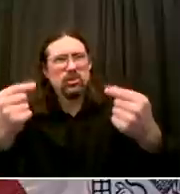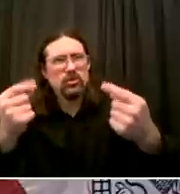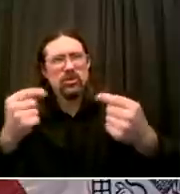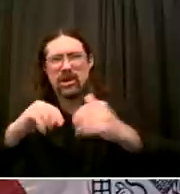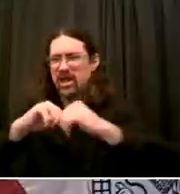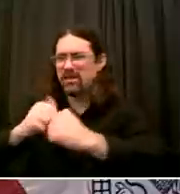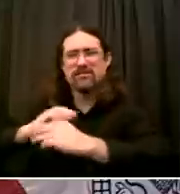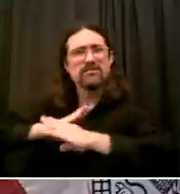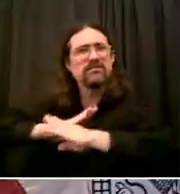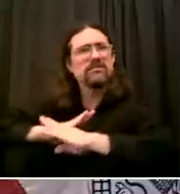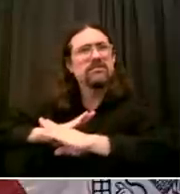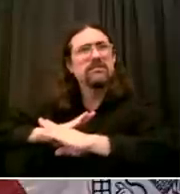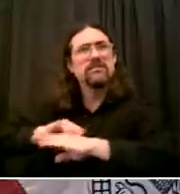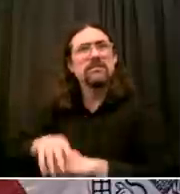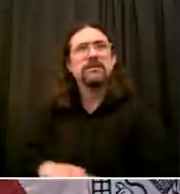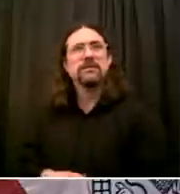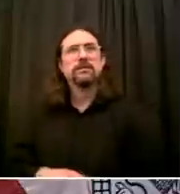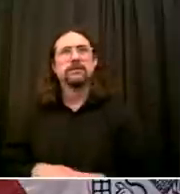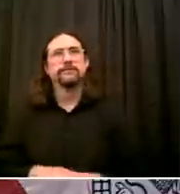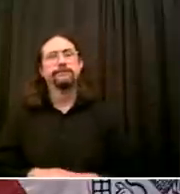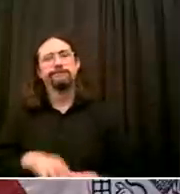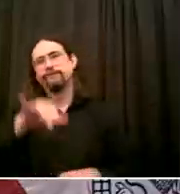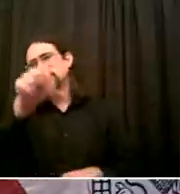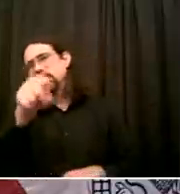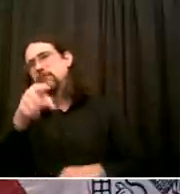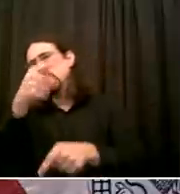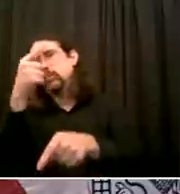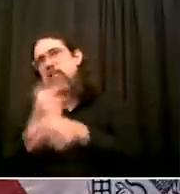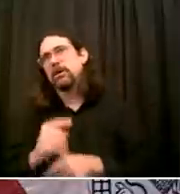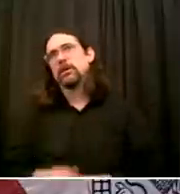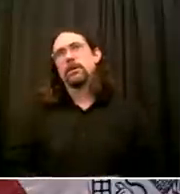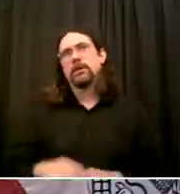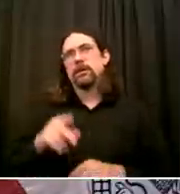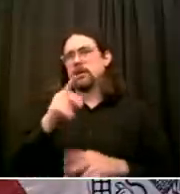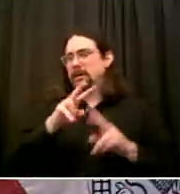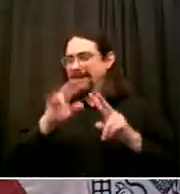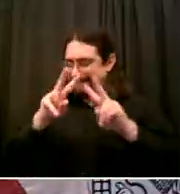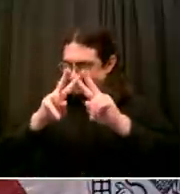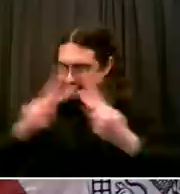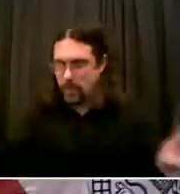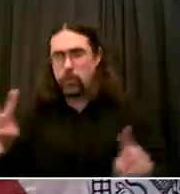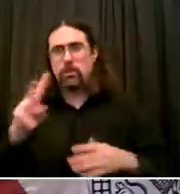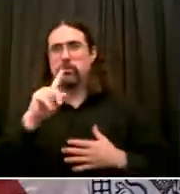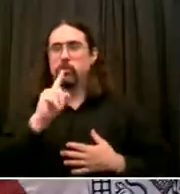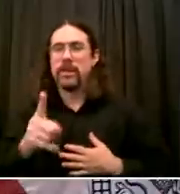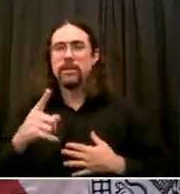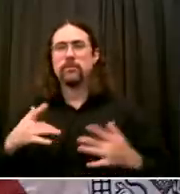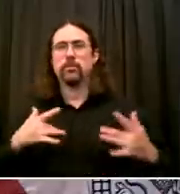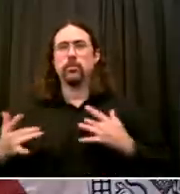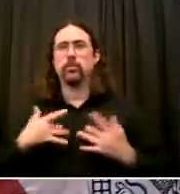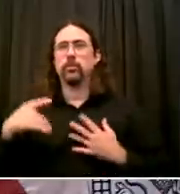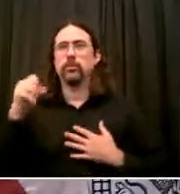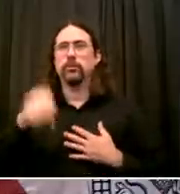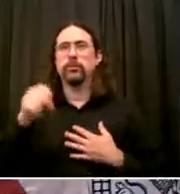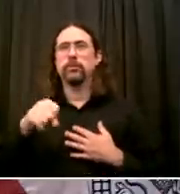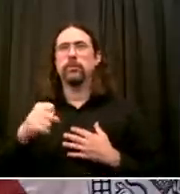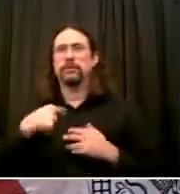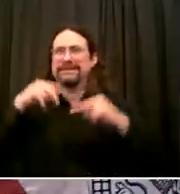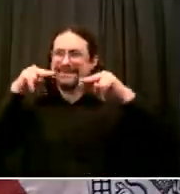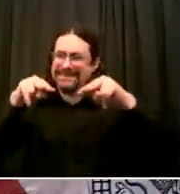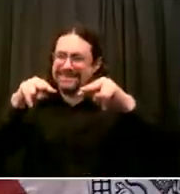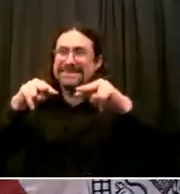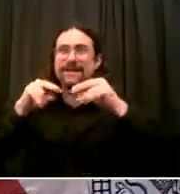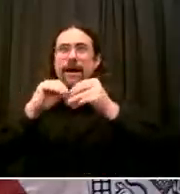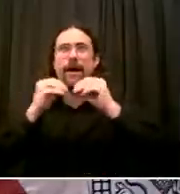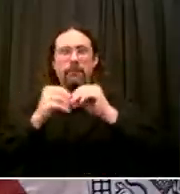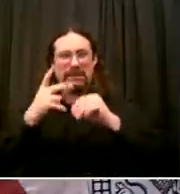I've been watching the trend line over recent weeks. It's not good I know Commissioner Shea,